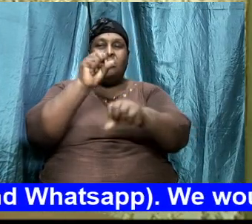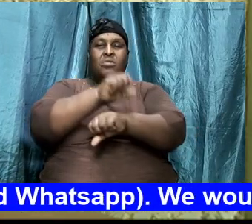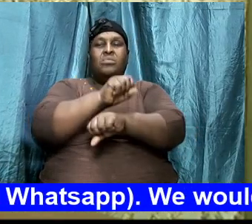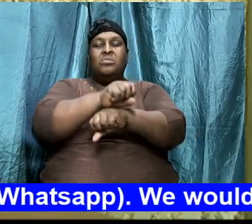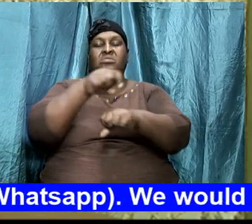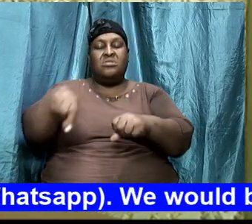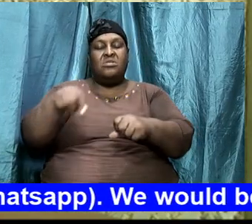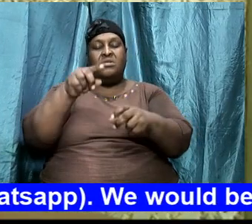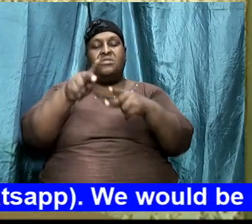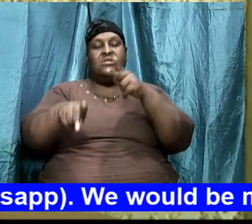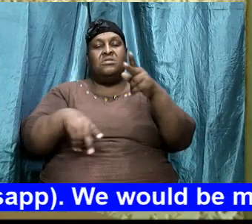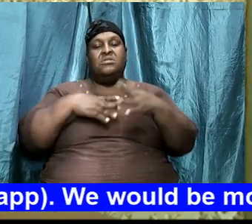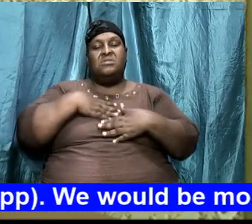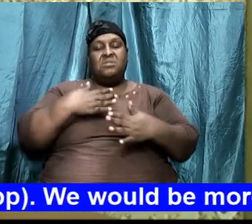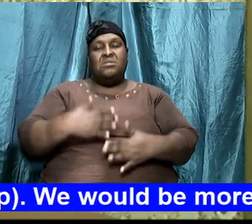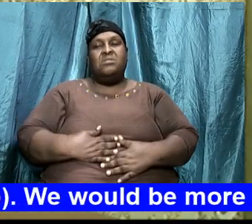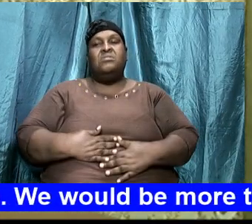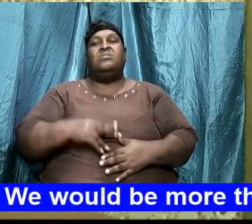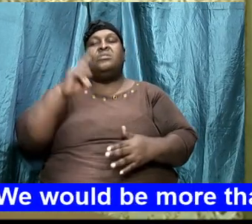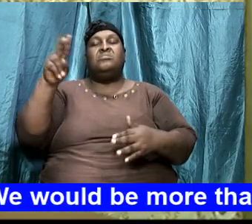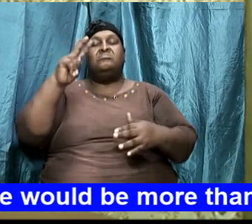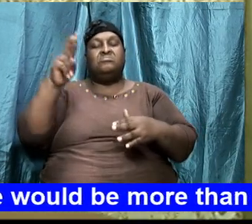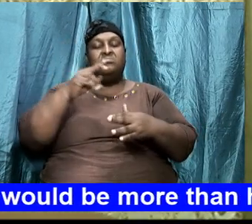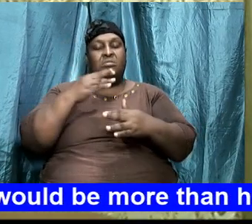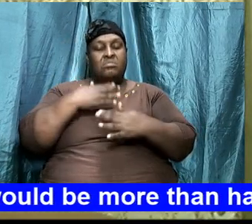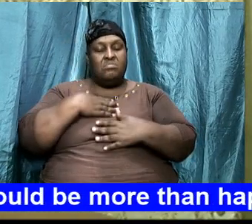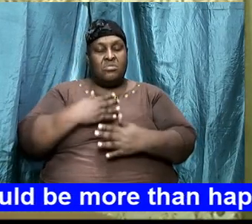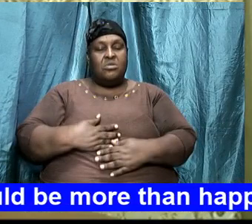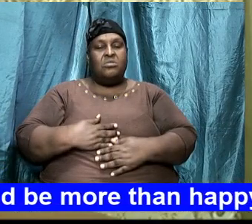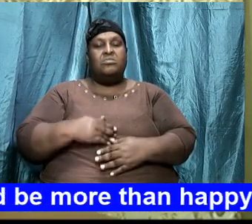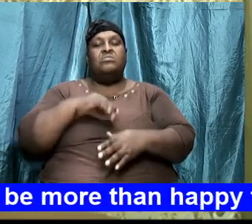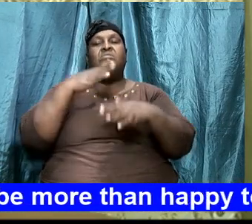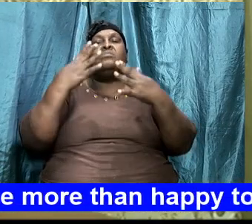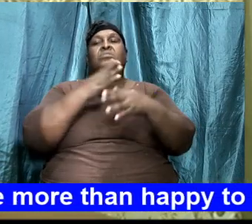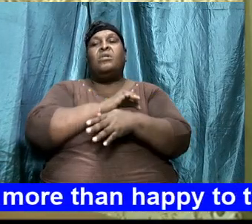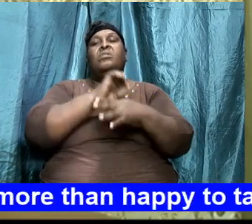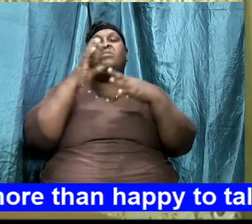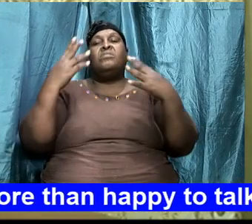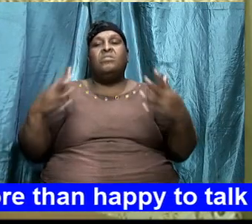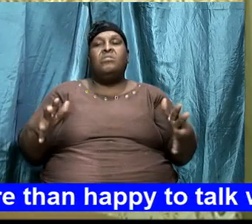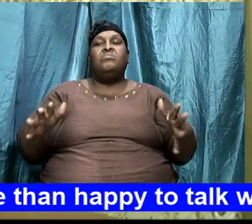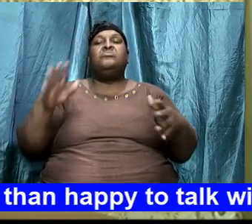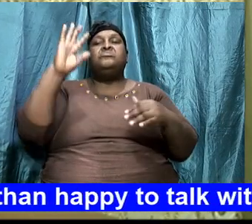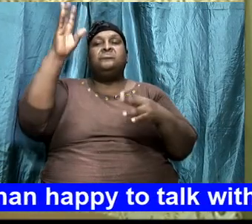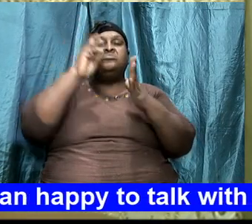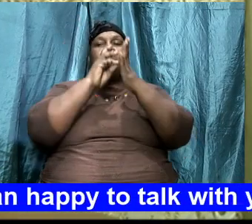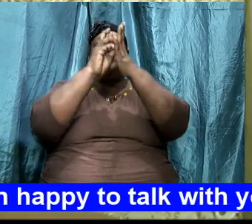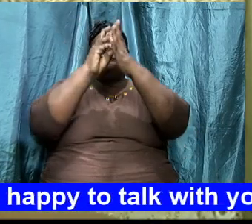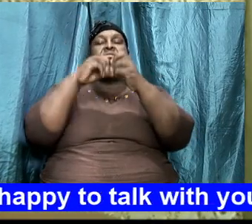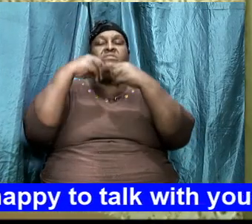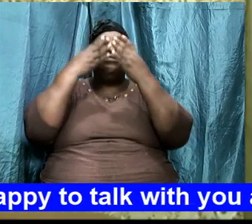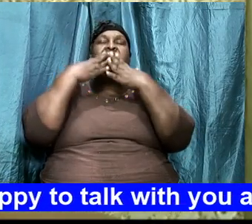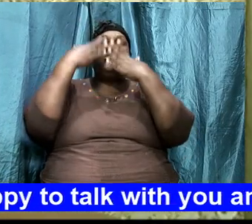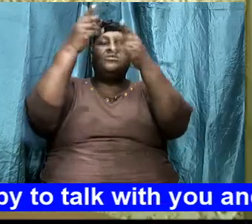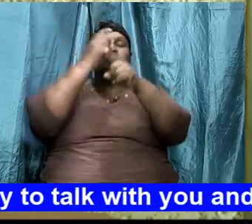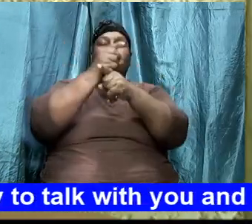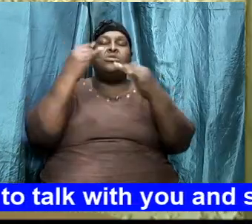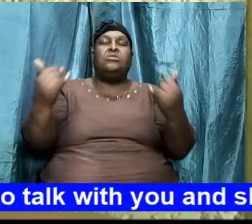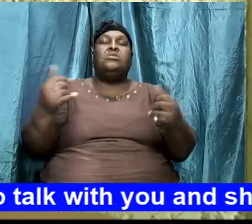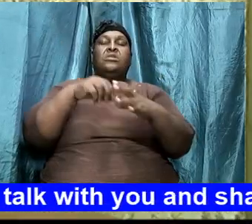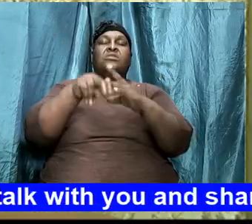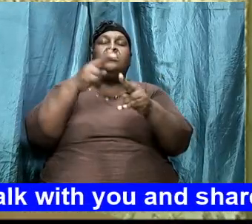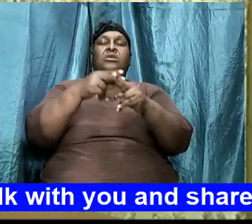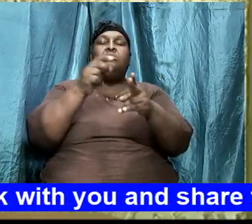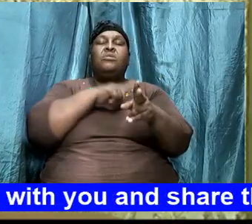this vessel continue to use this vessel Lord to accomplish your will we give you thanks right now in the name of the Lord Jesus